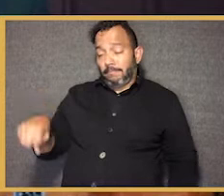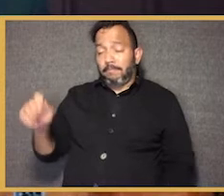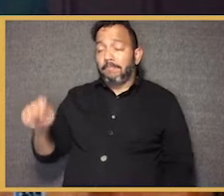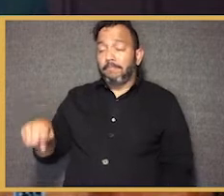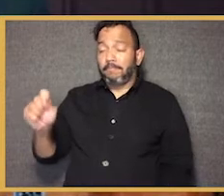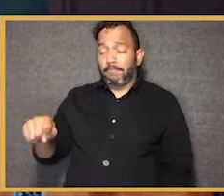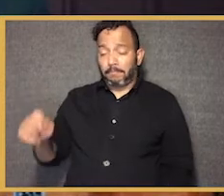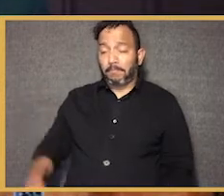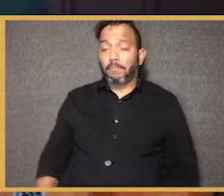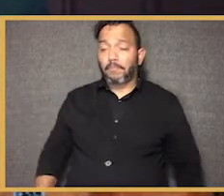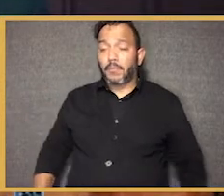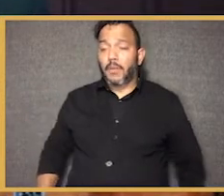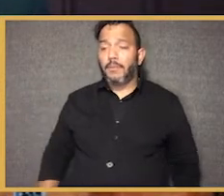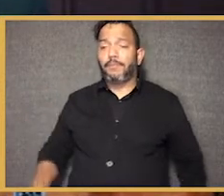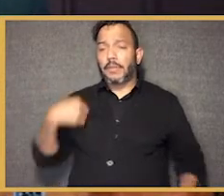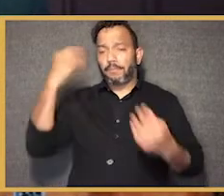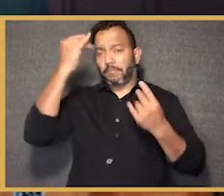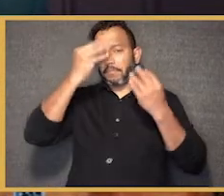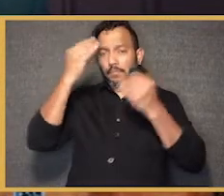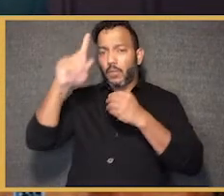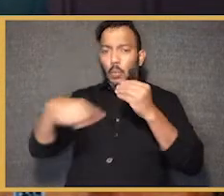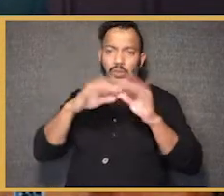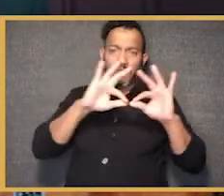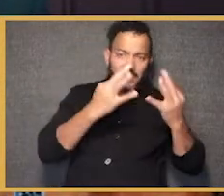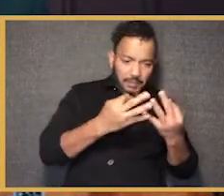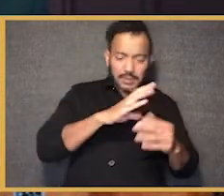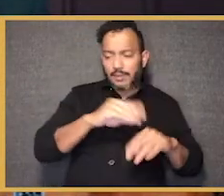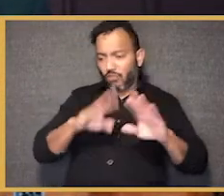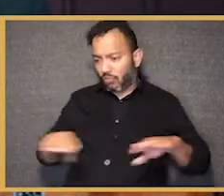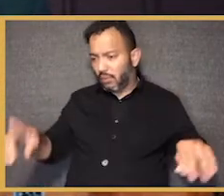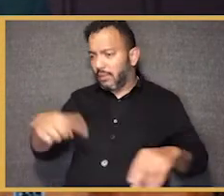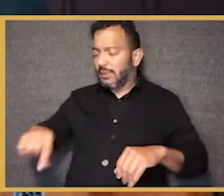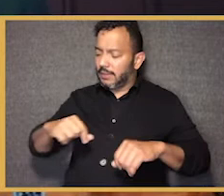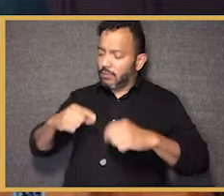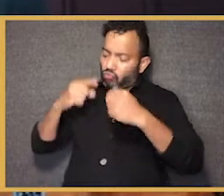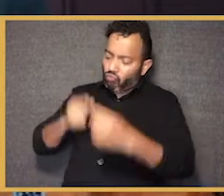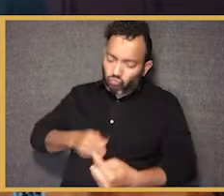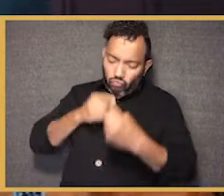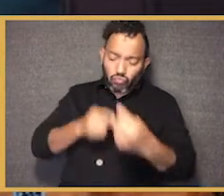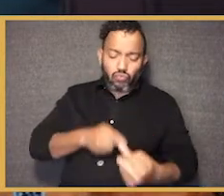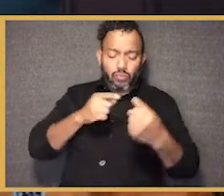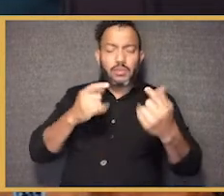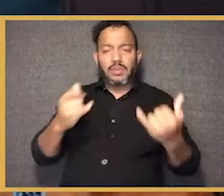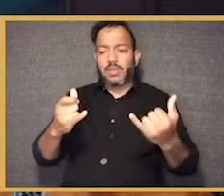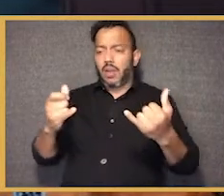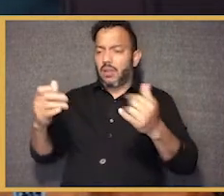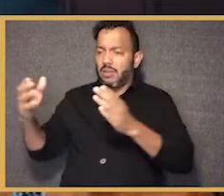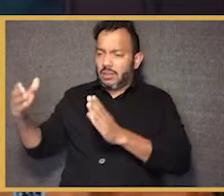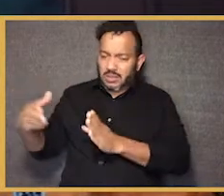Yeah. So tough to think about all the families and children who are struggling.